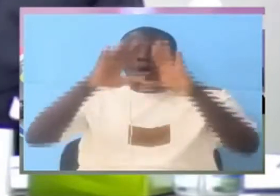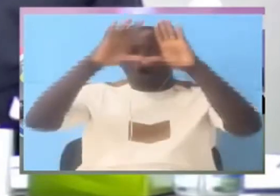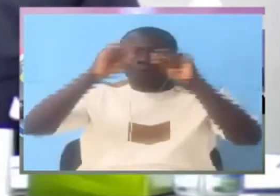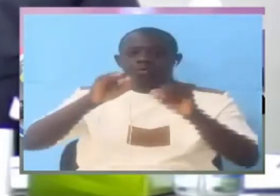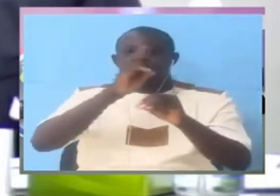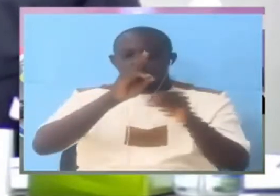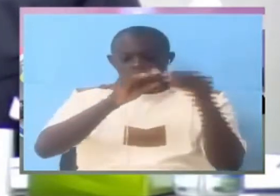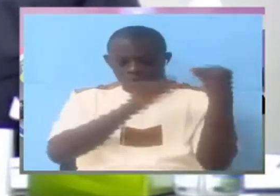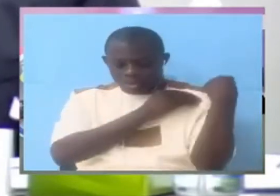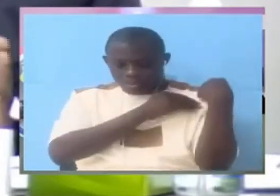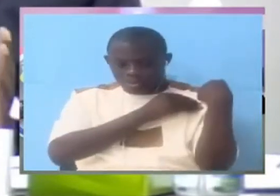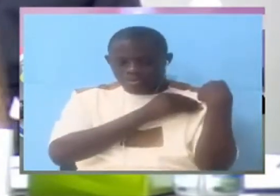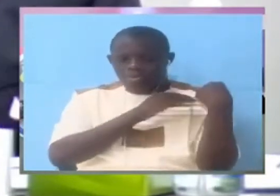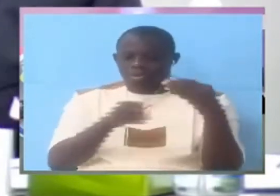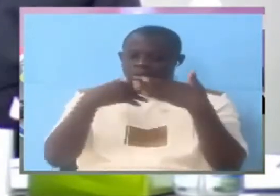but